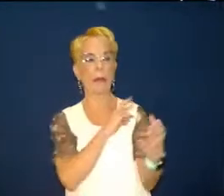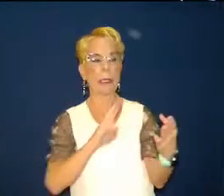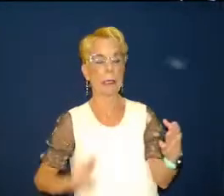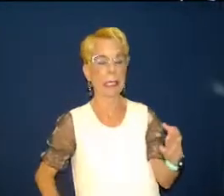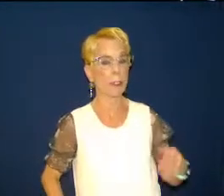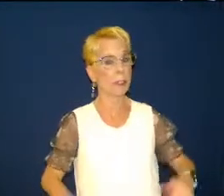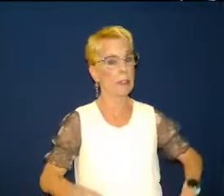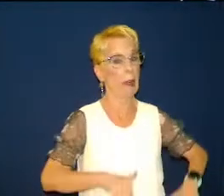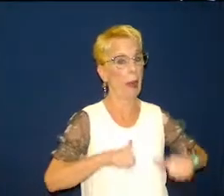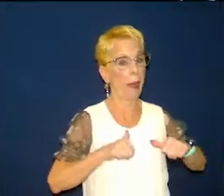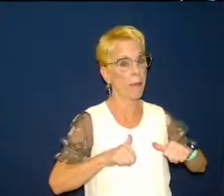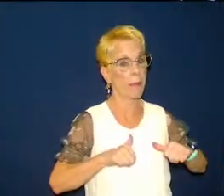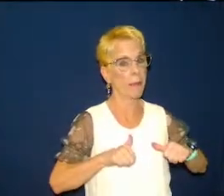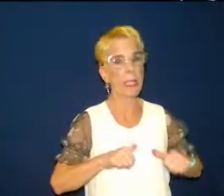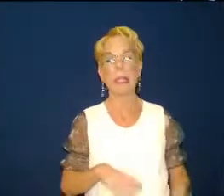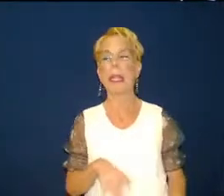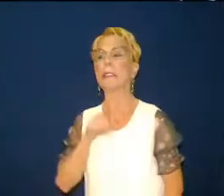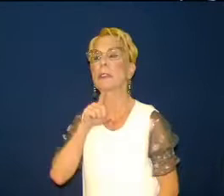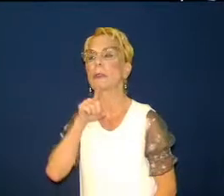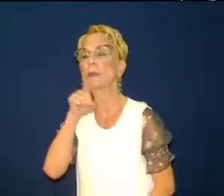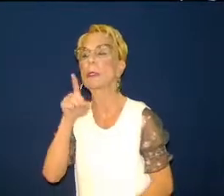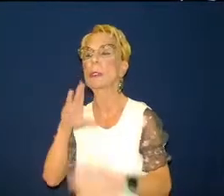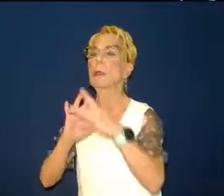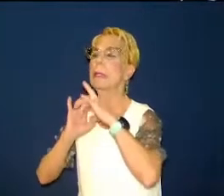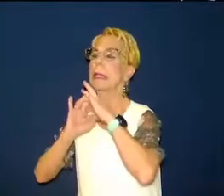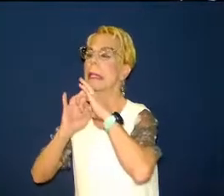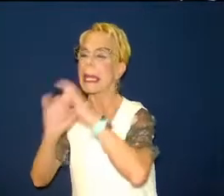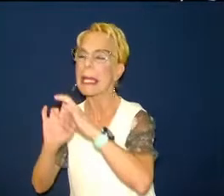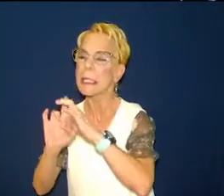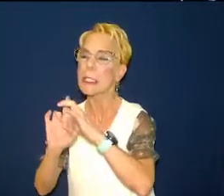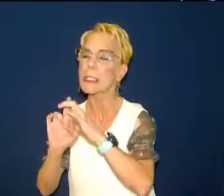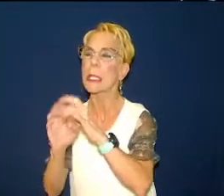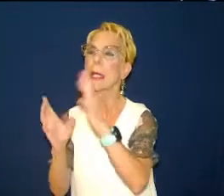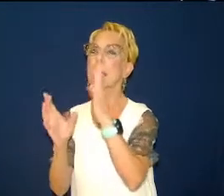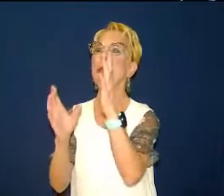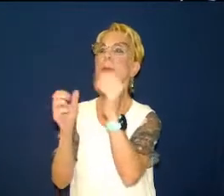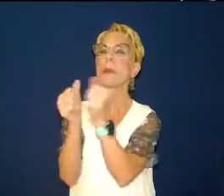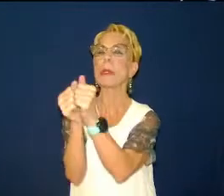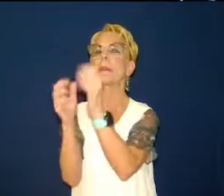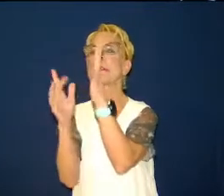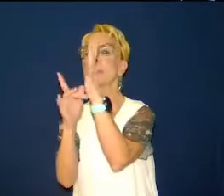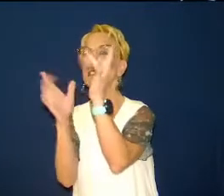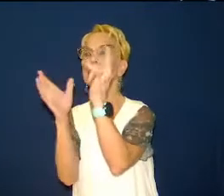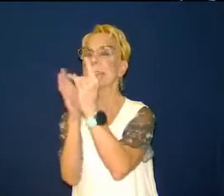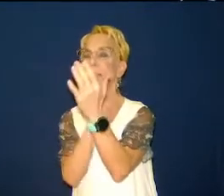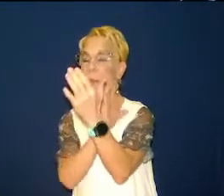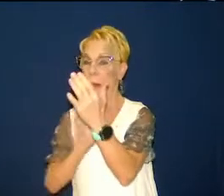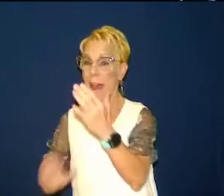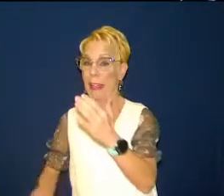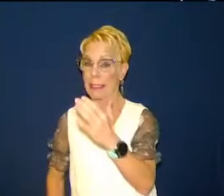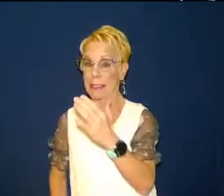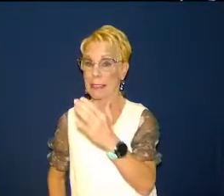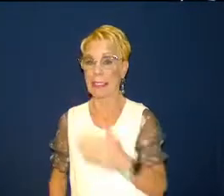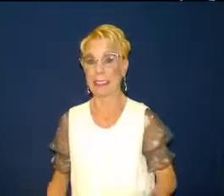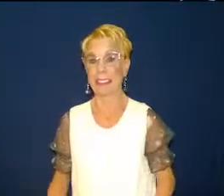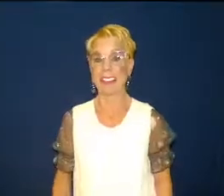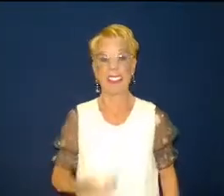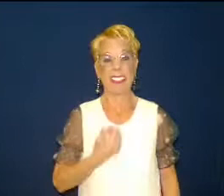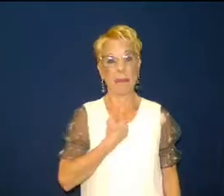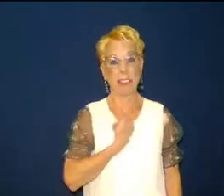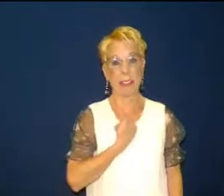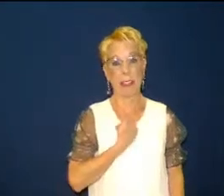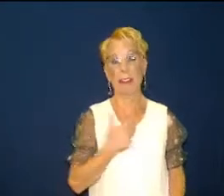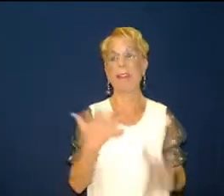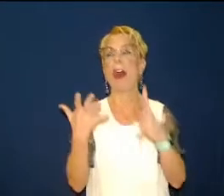got to choose which one i could have a relationship with jesus or a religious life i'll take a relationship with jesus